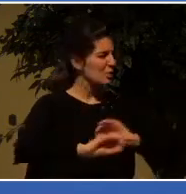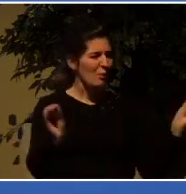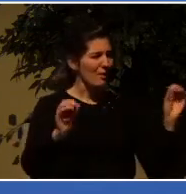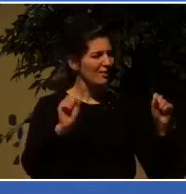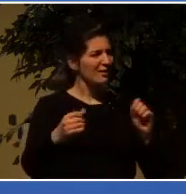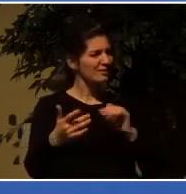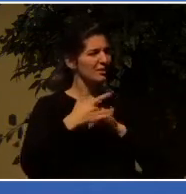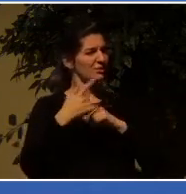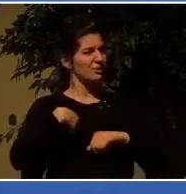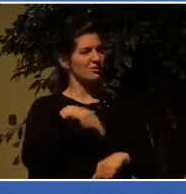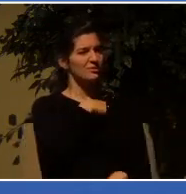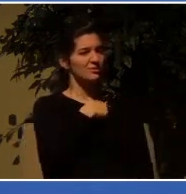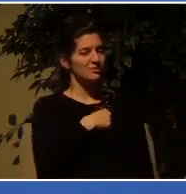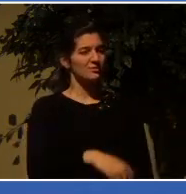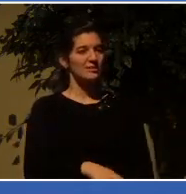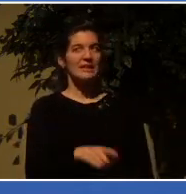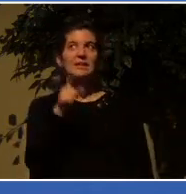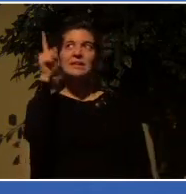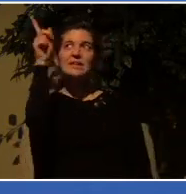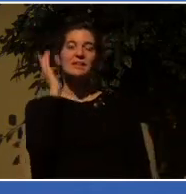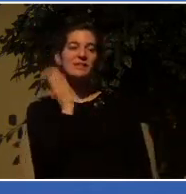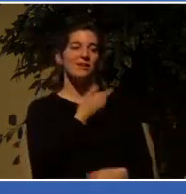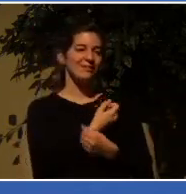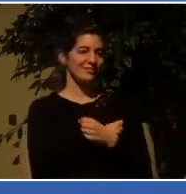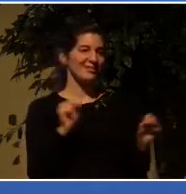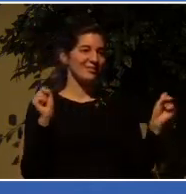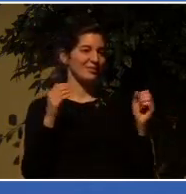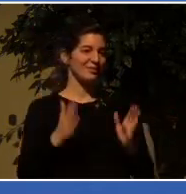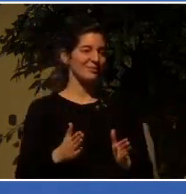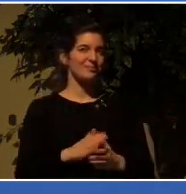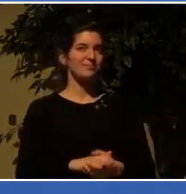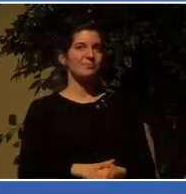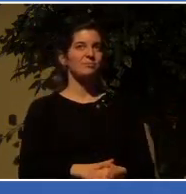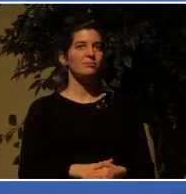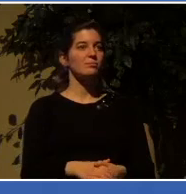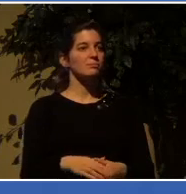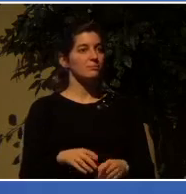is our deliverer. But here's the problem.